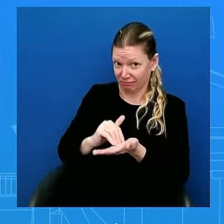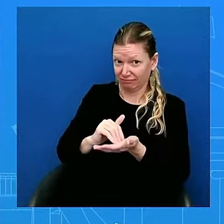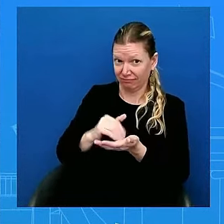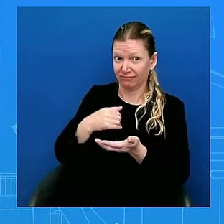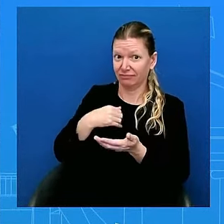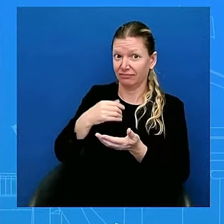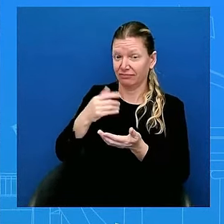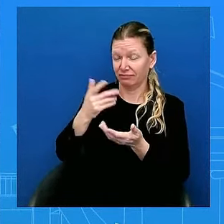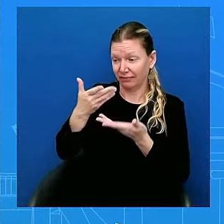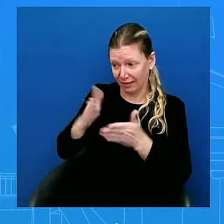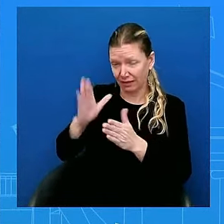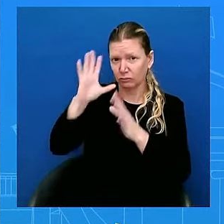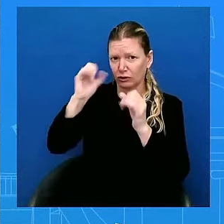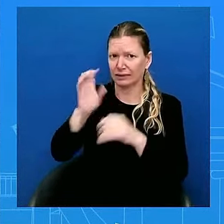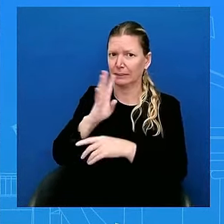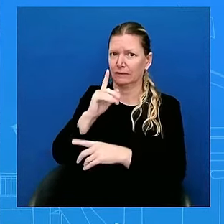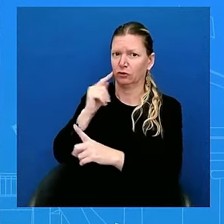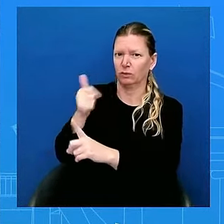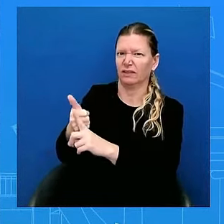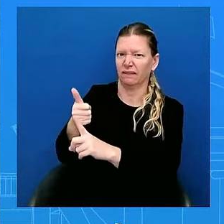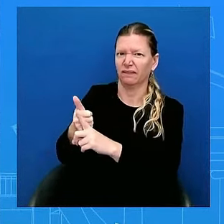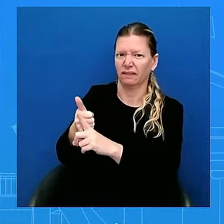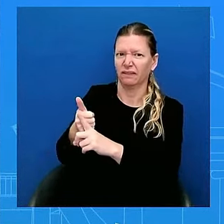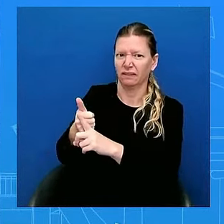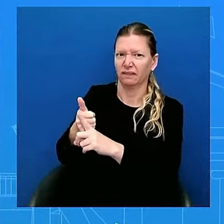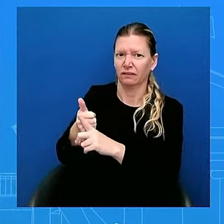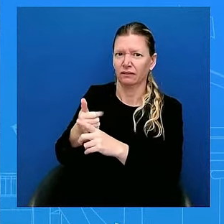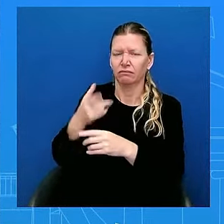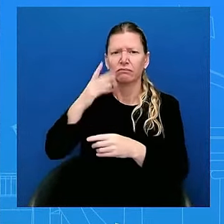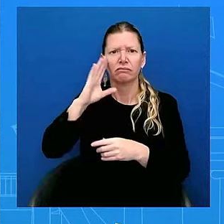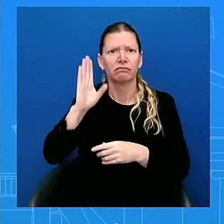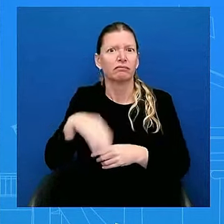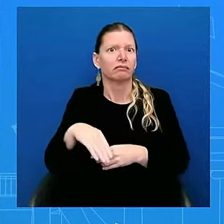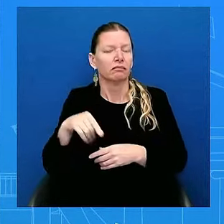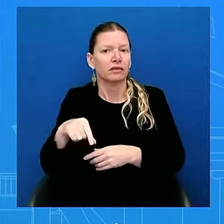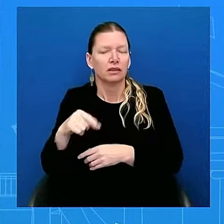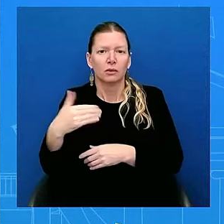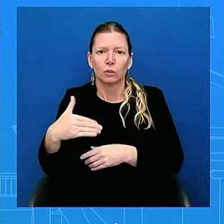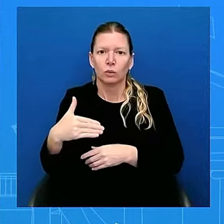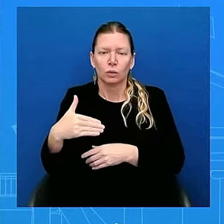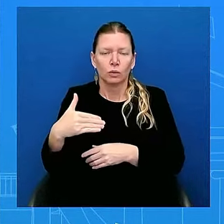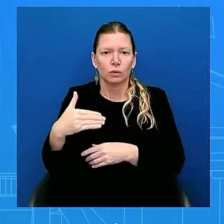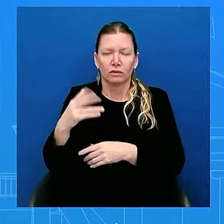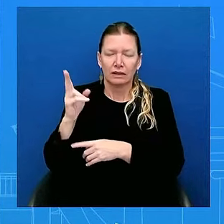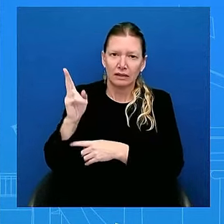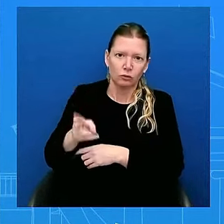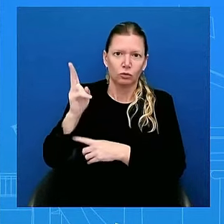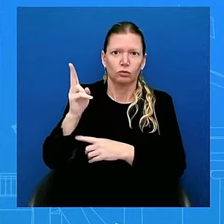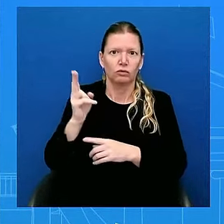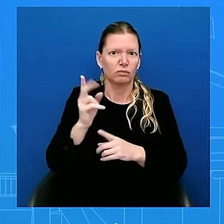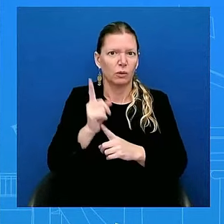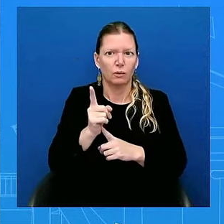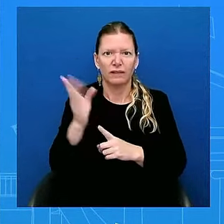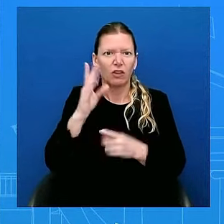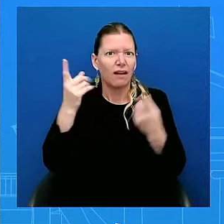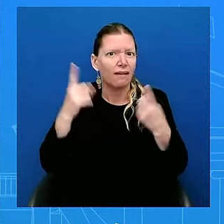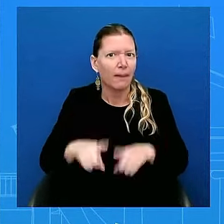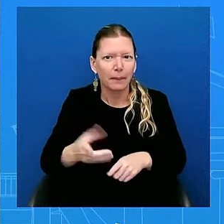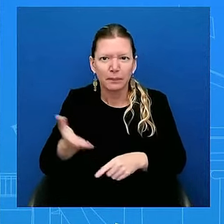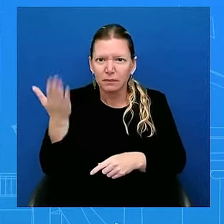mean, this obviously is a historic moment. But a decision like this is very personal. It's not easy to make.